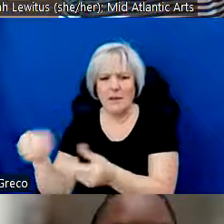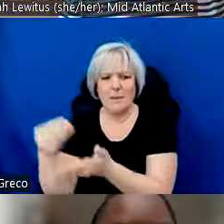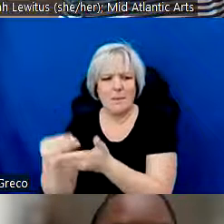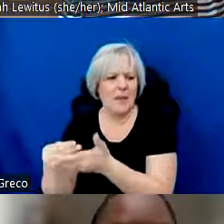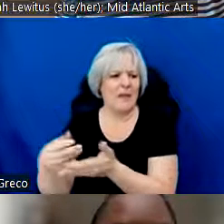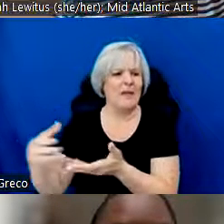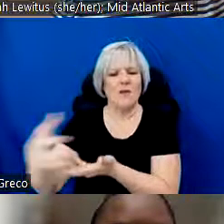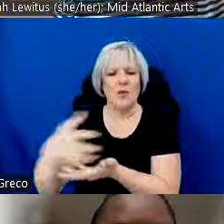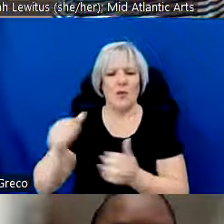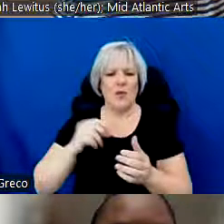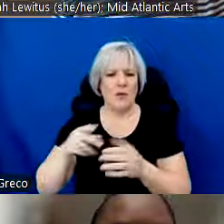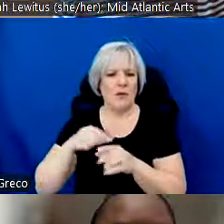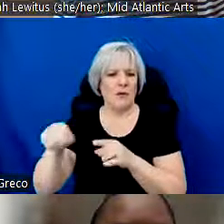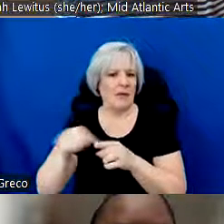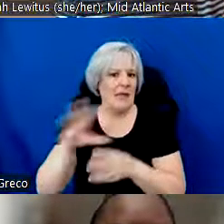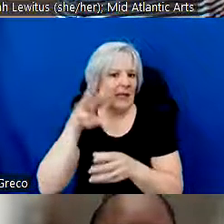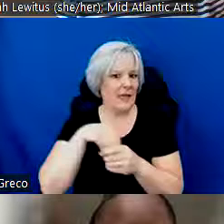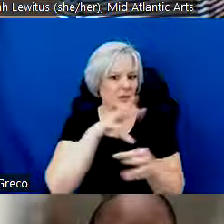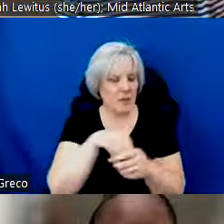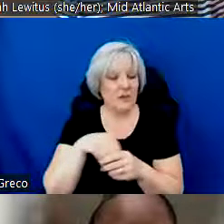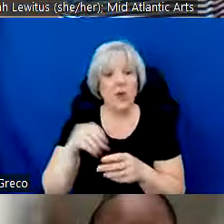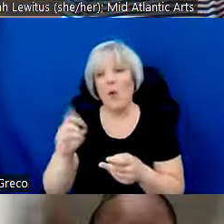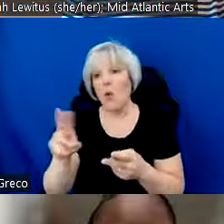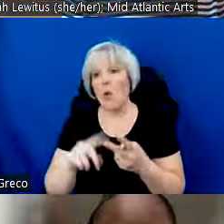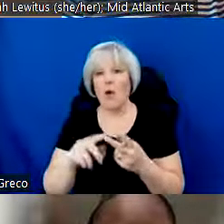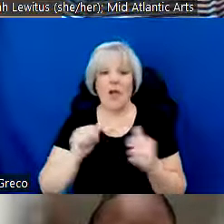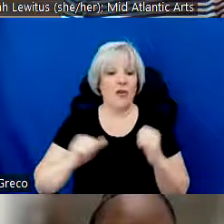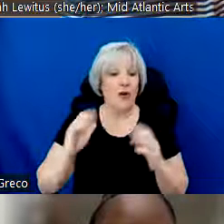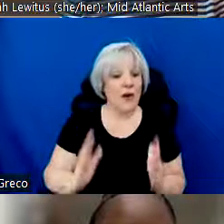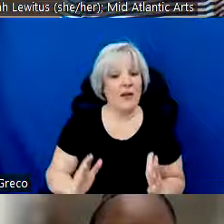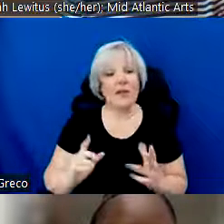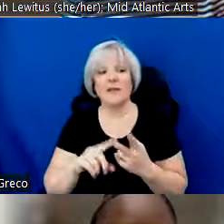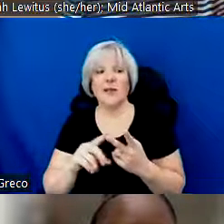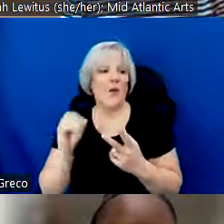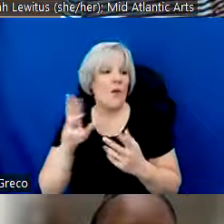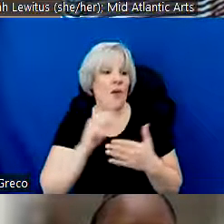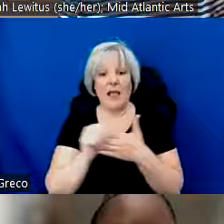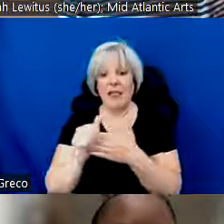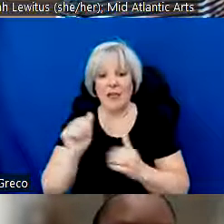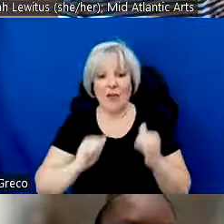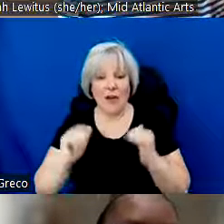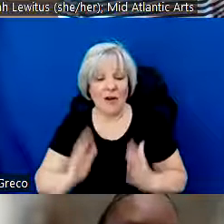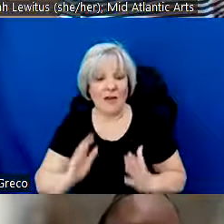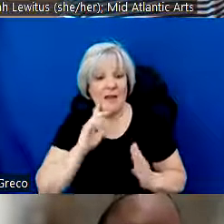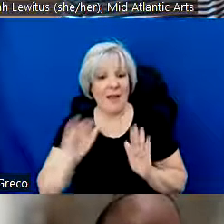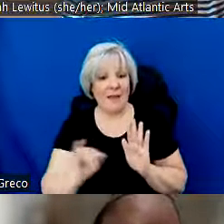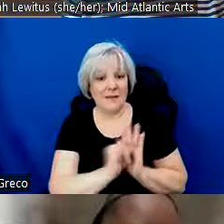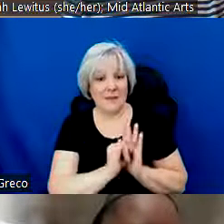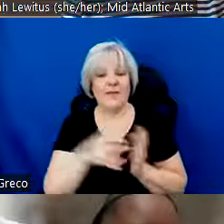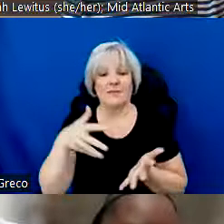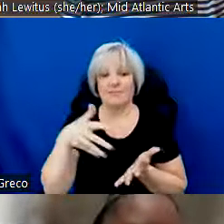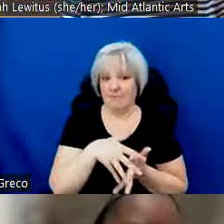Presenter Initiatives engagements for an artist or company with a lead artist who self-identifies as Indigenous